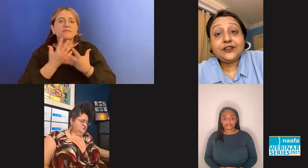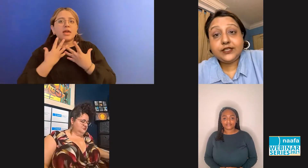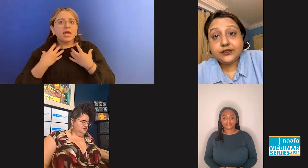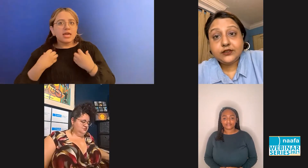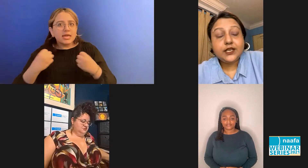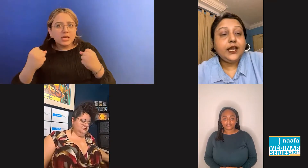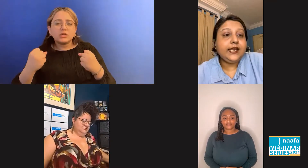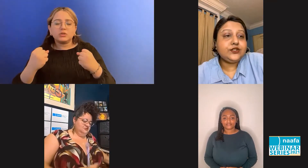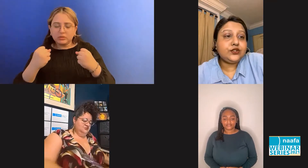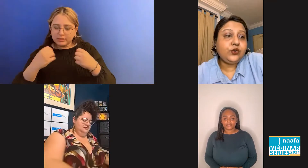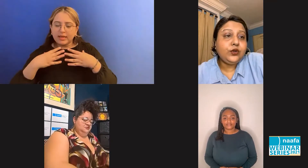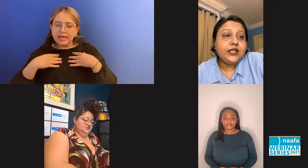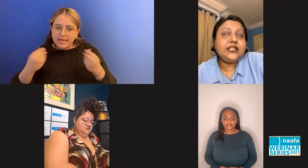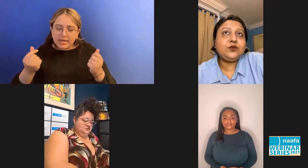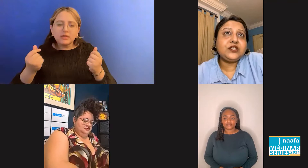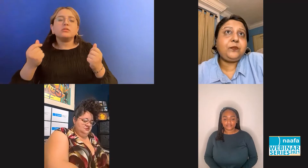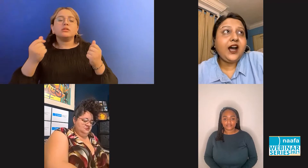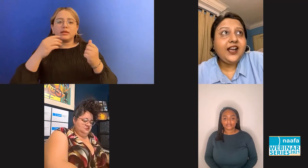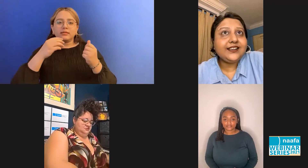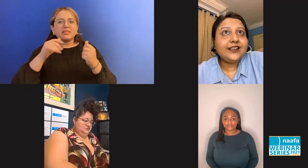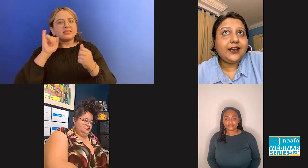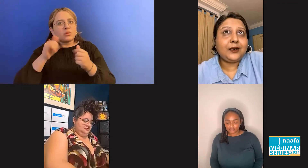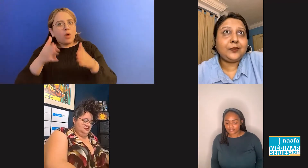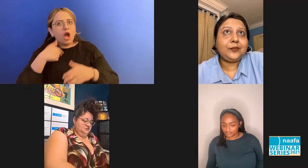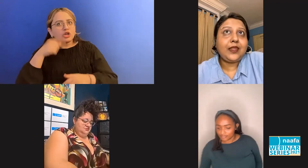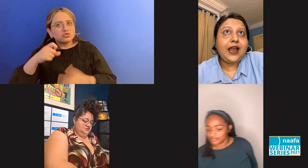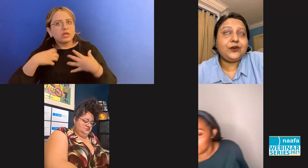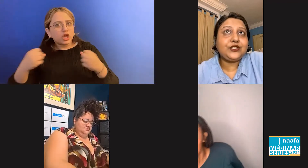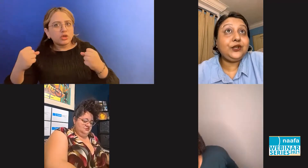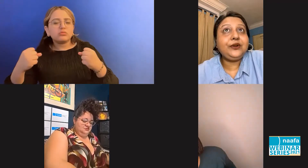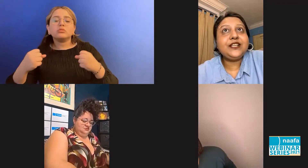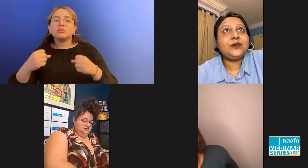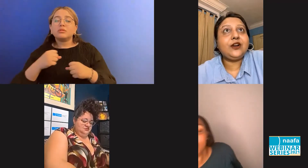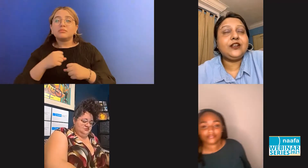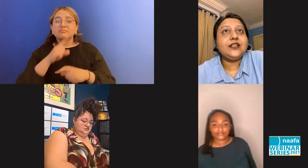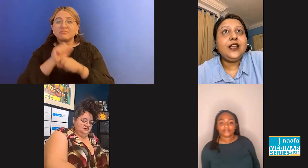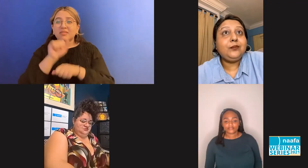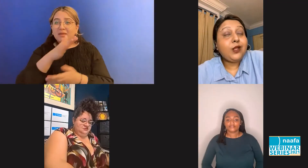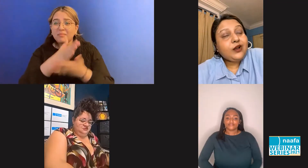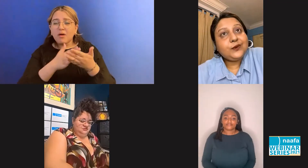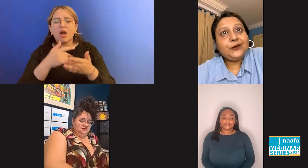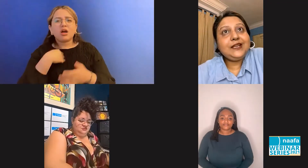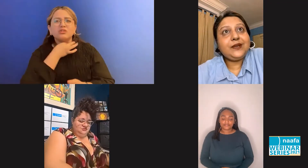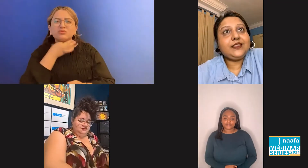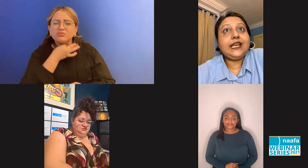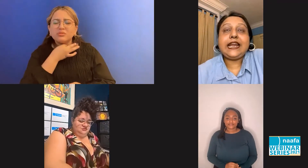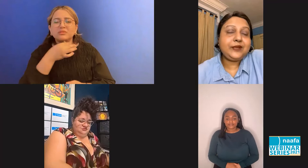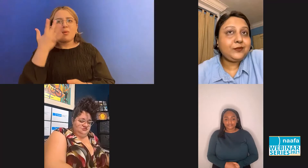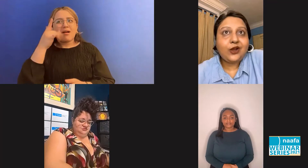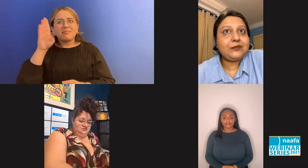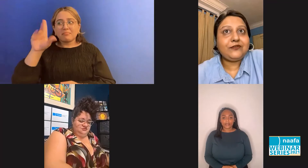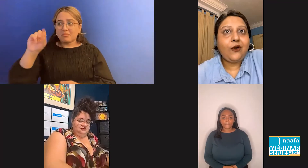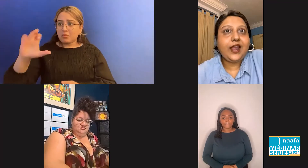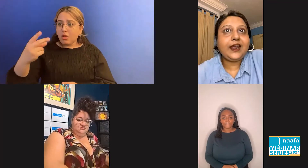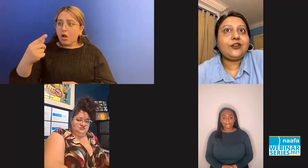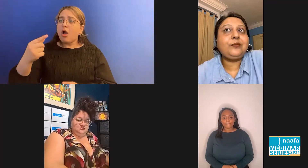that I should have healed. And so this was part, um, I was curious because blogs were a really big thing and I've been